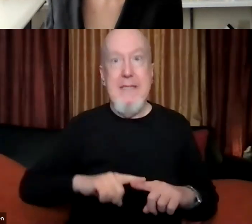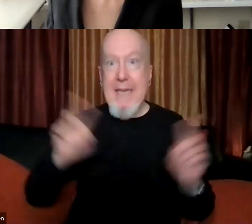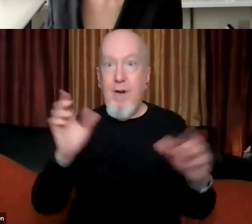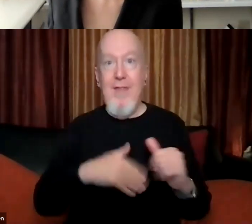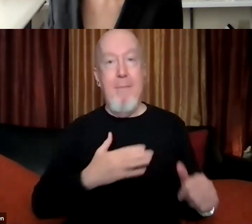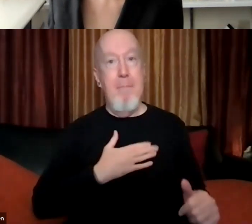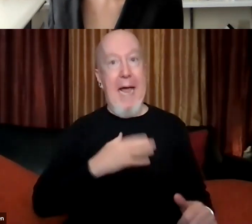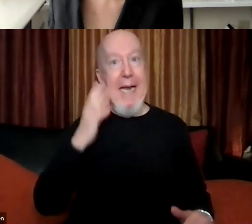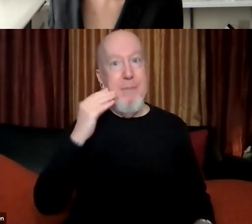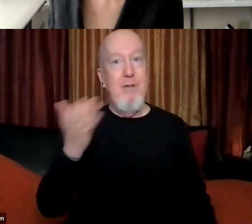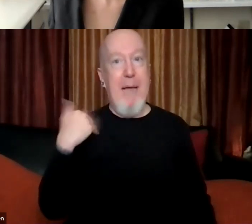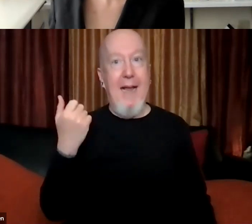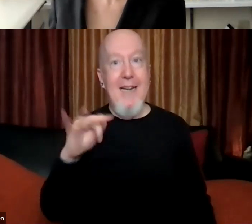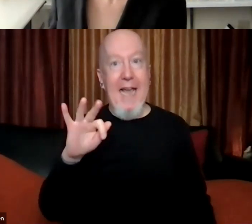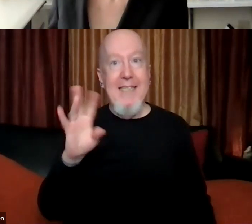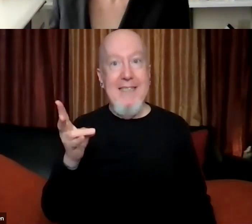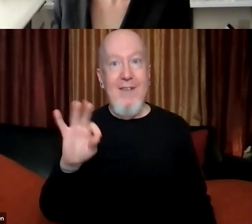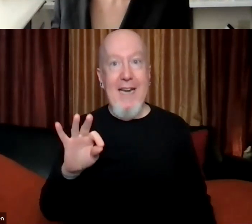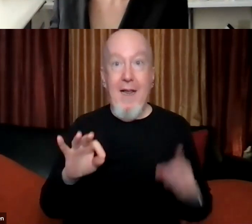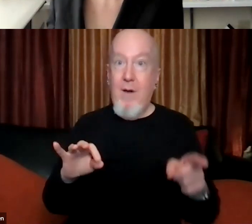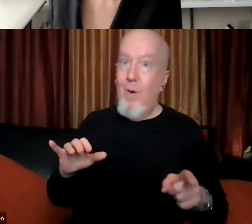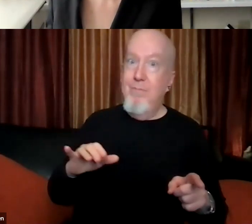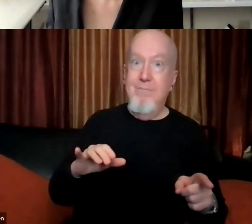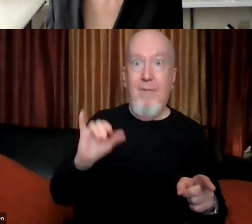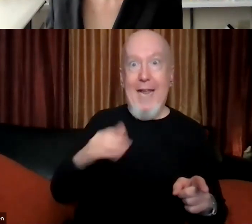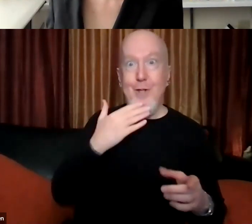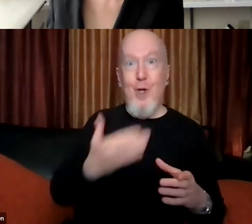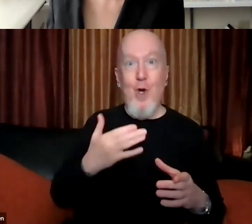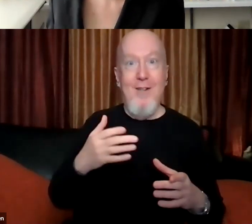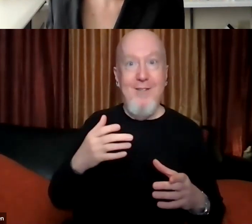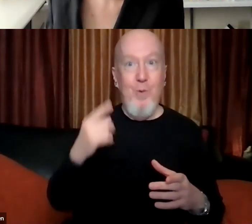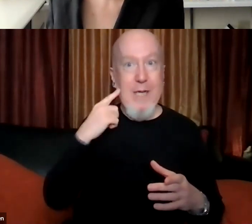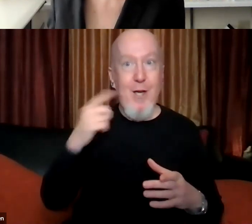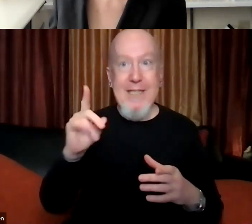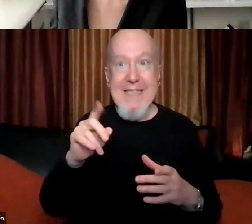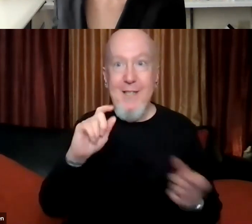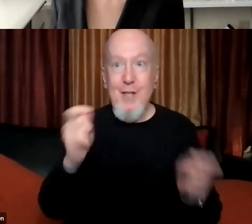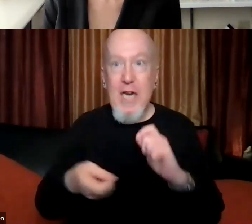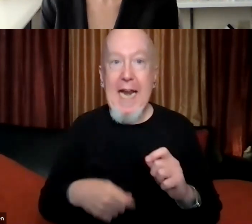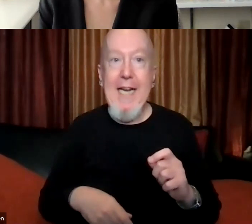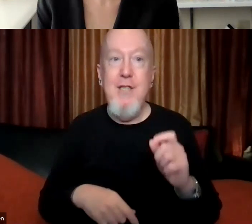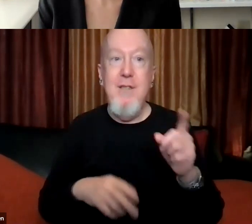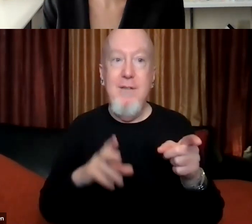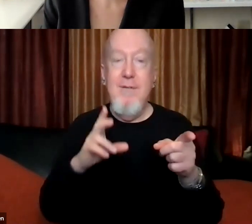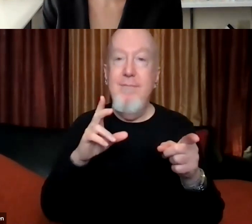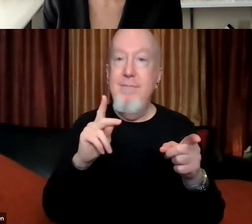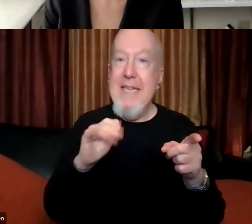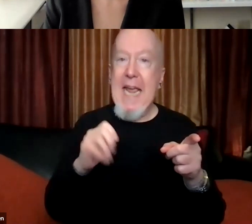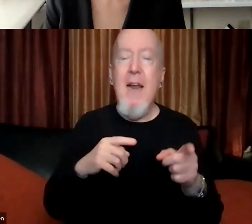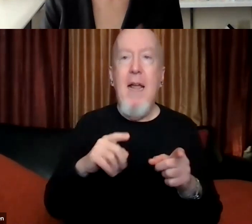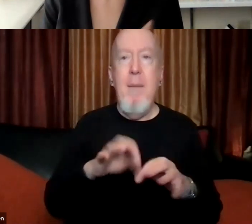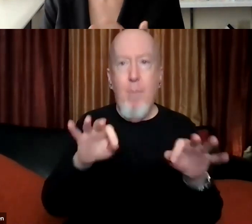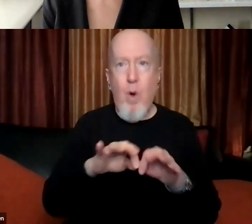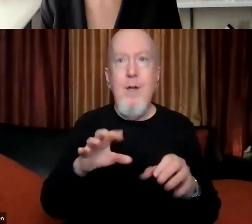Good to hear Kate. Yeah, no, I mean, I would echo a lot of what Kat is saying. I think there is, uh, there's a role for schools. And I think there's